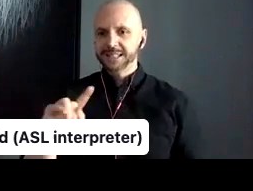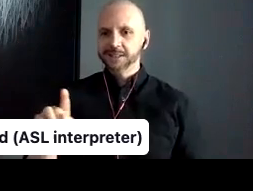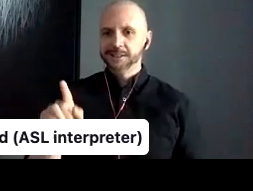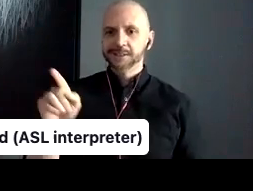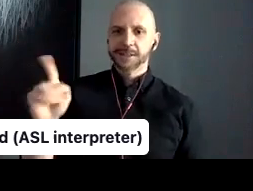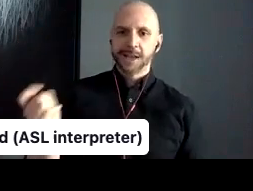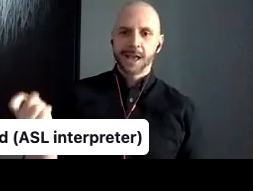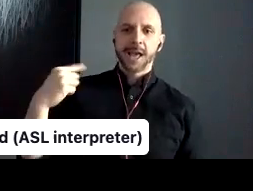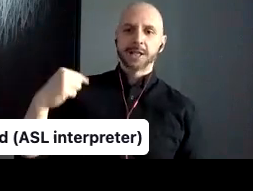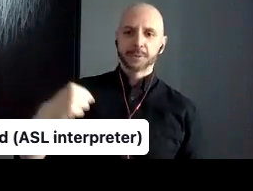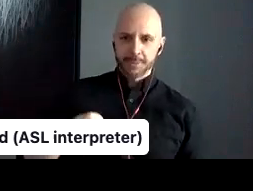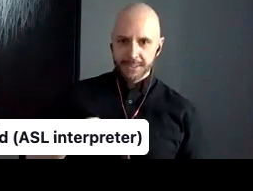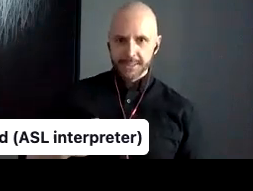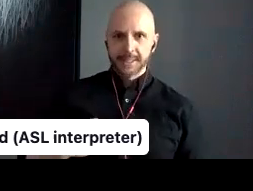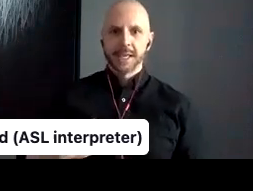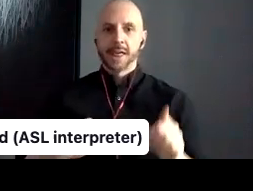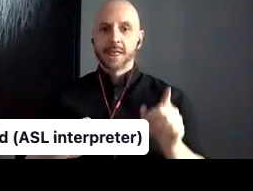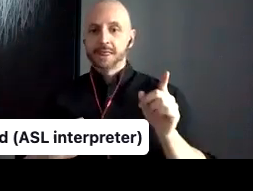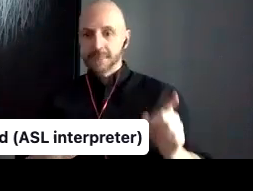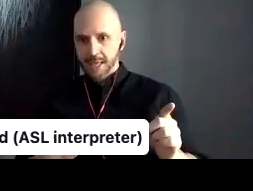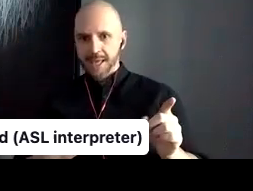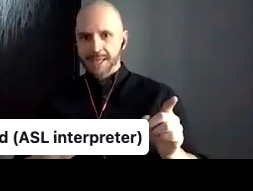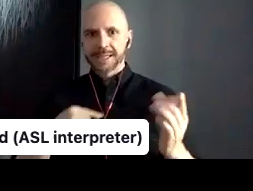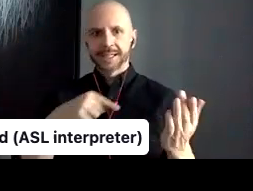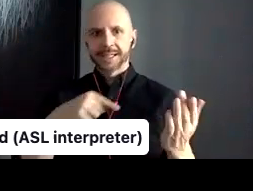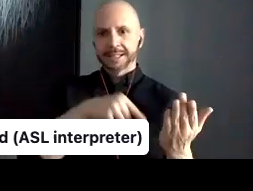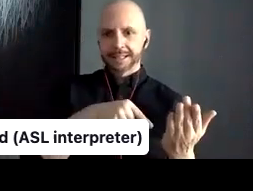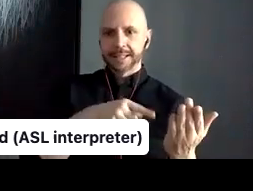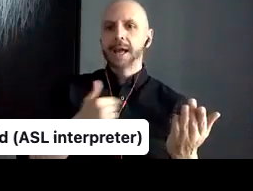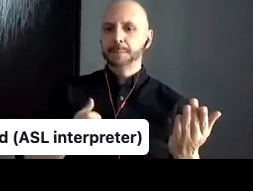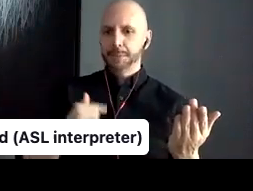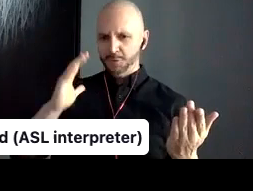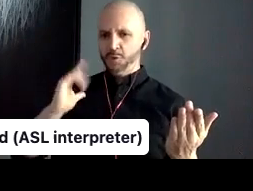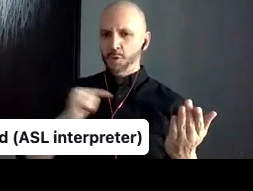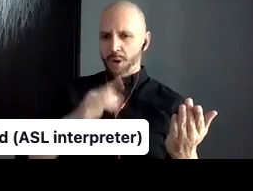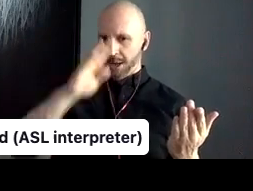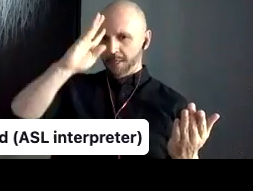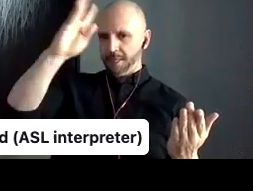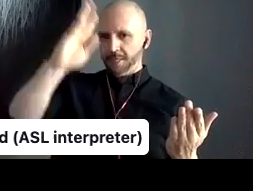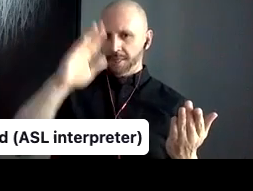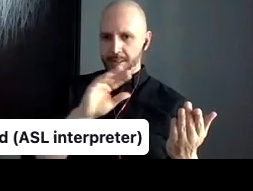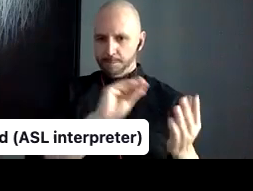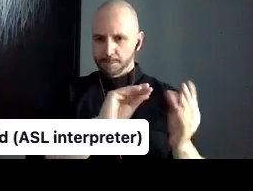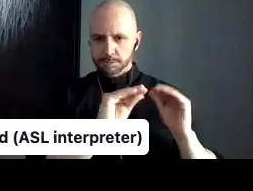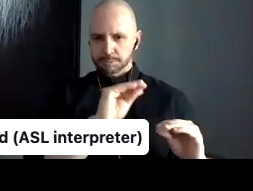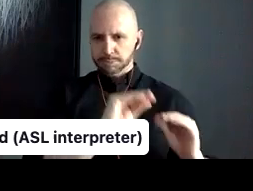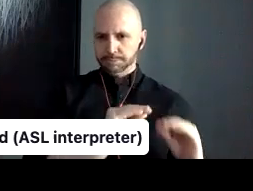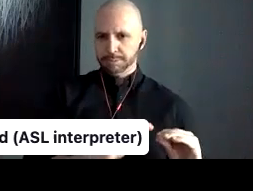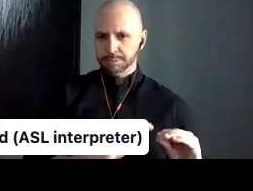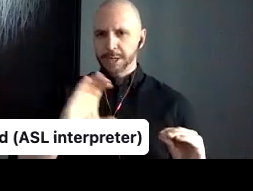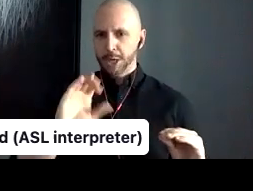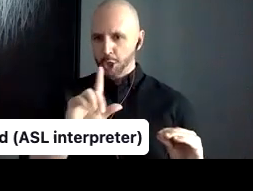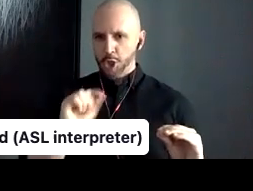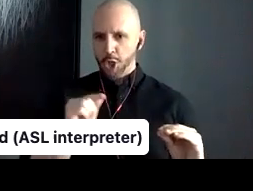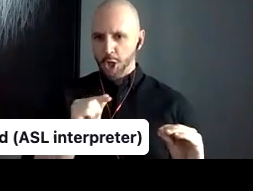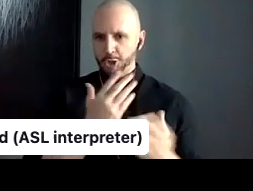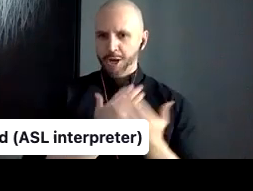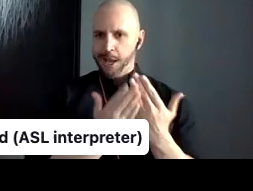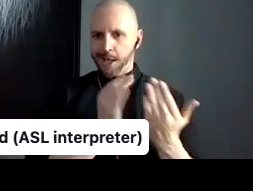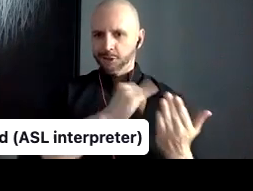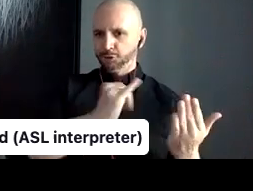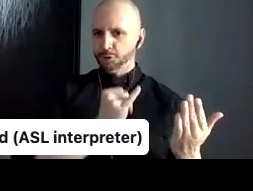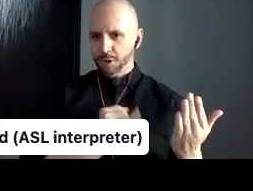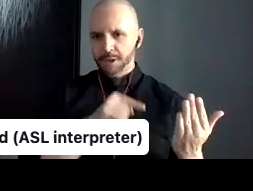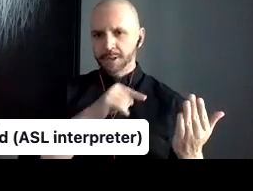this, this hand-drawn collage cover that I made. Um, so that's what I did. Of course,